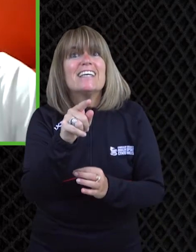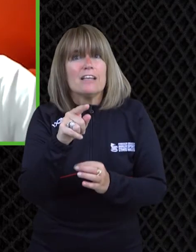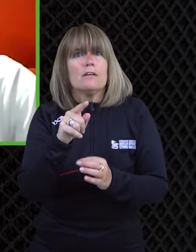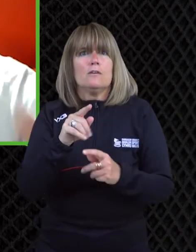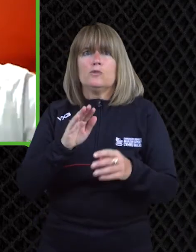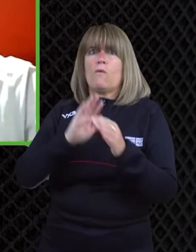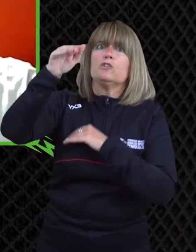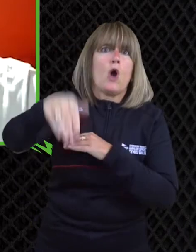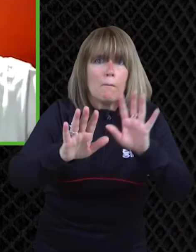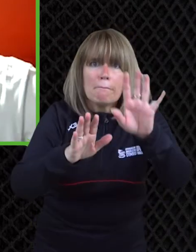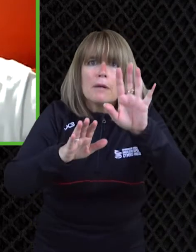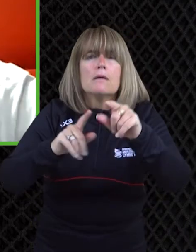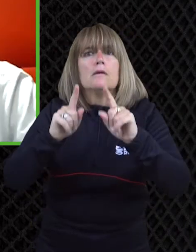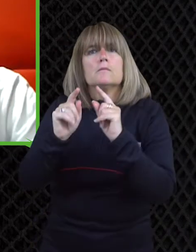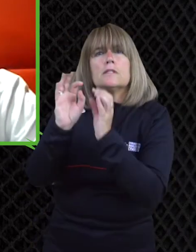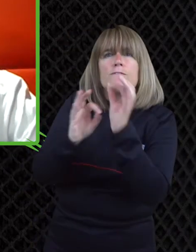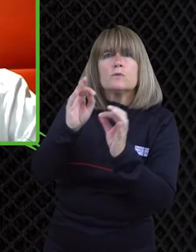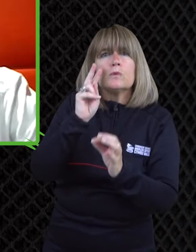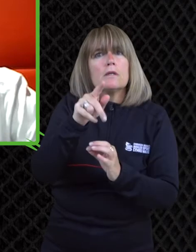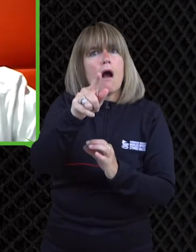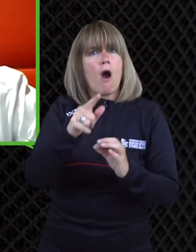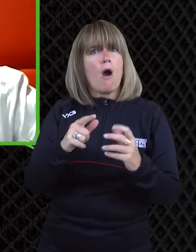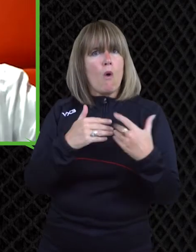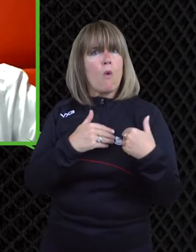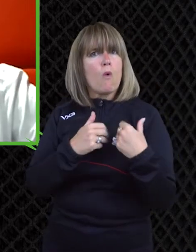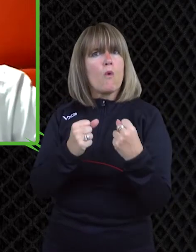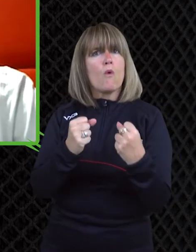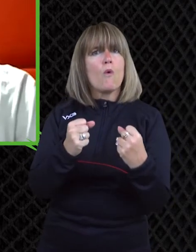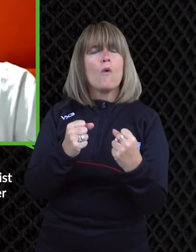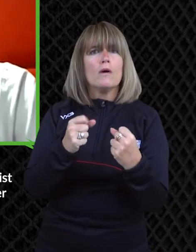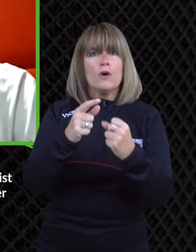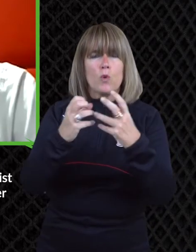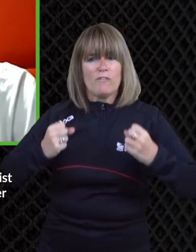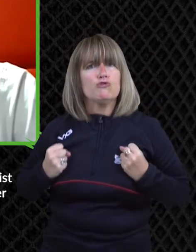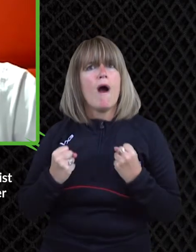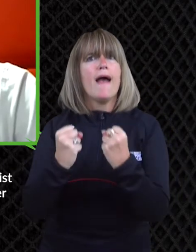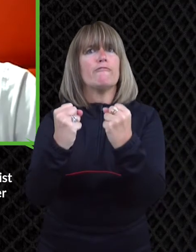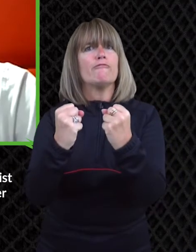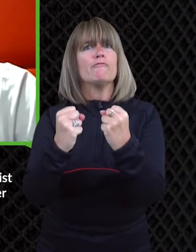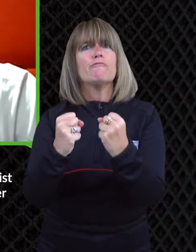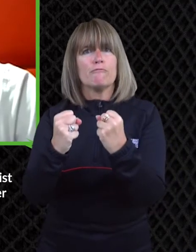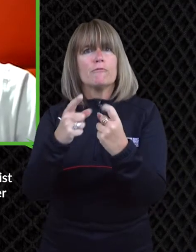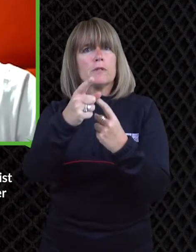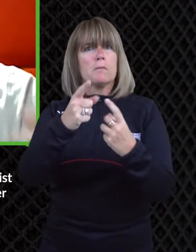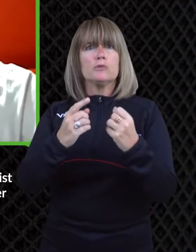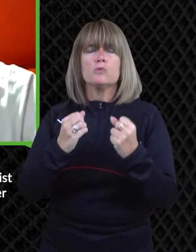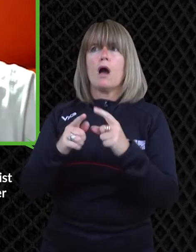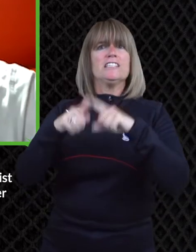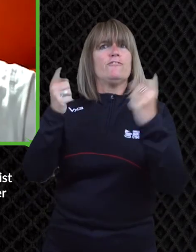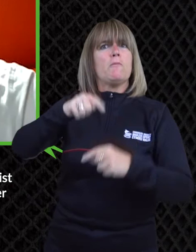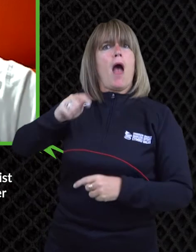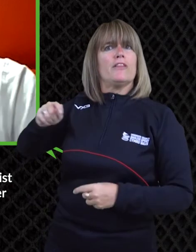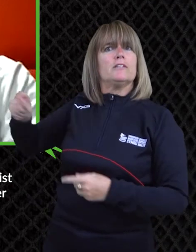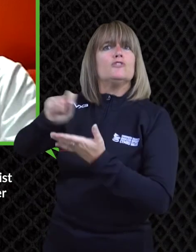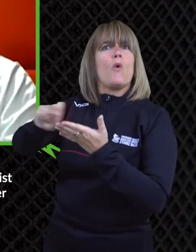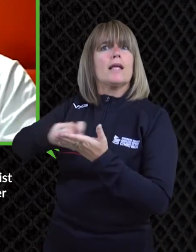go to that interview show that passion don't be afraid to show that passion you know if if an interviewer sees don't obviously don't